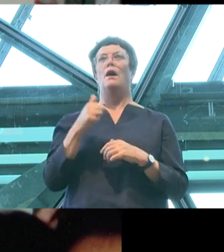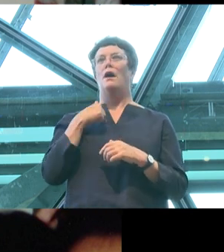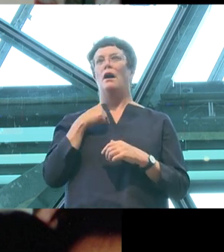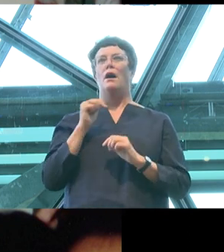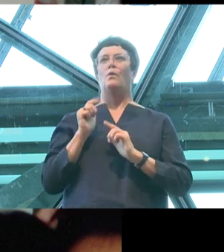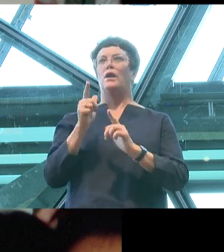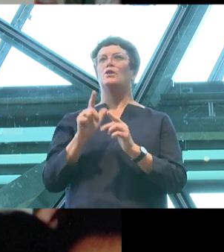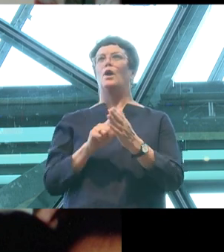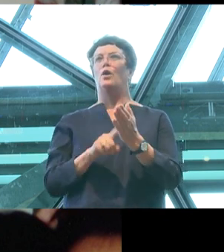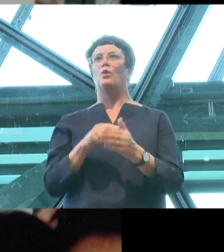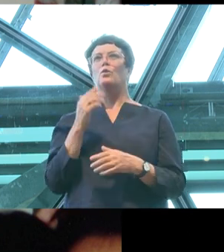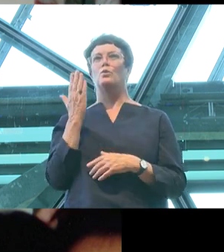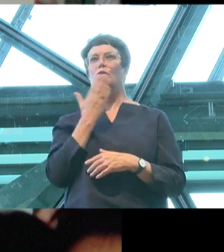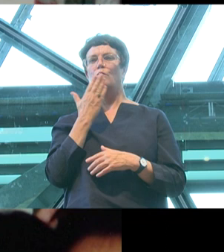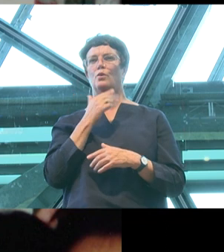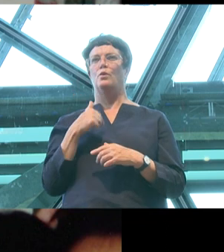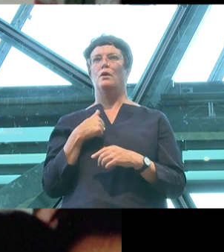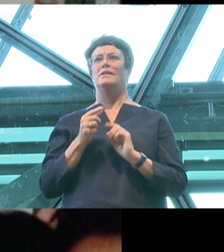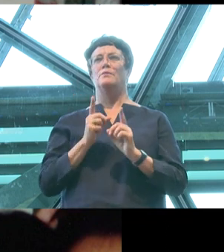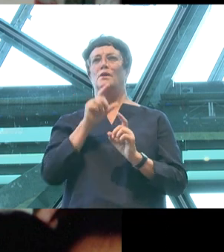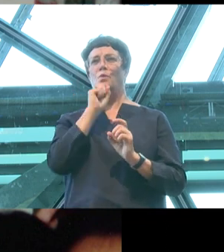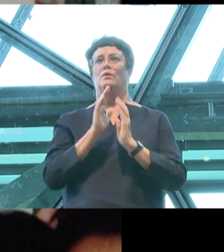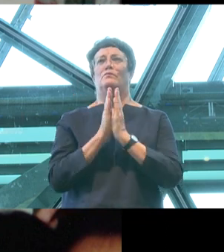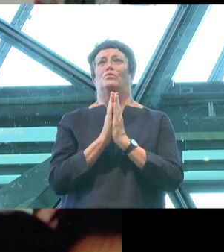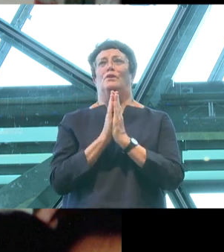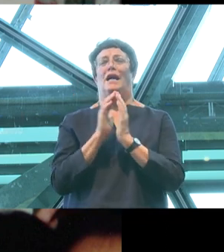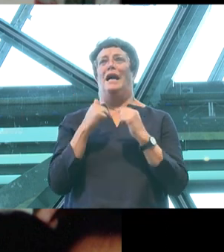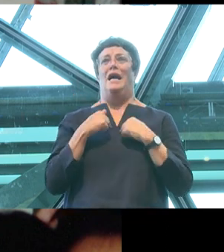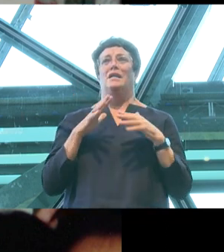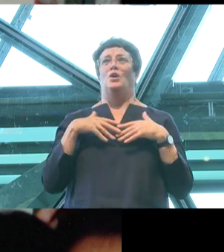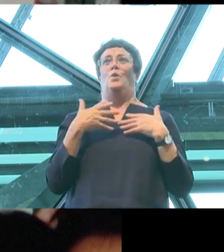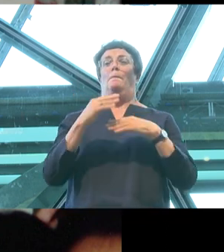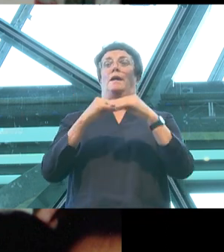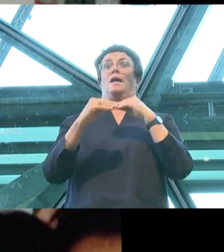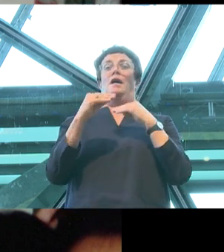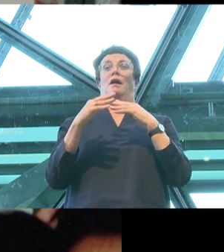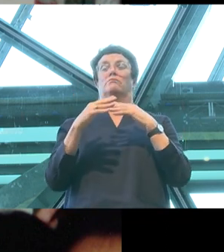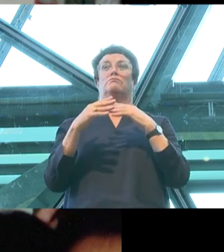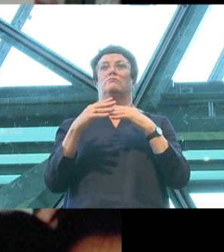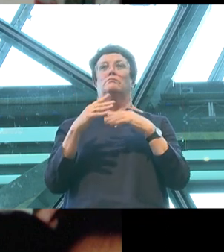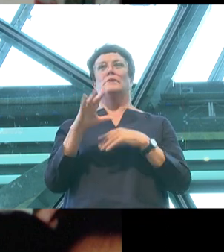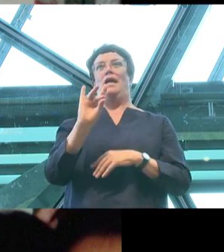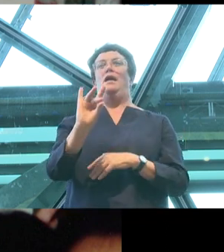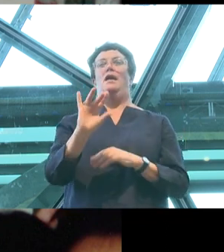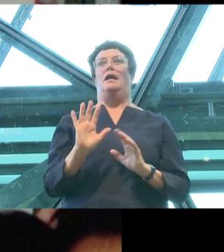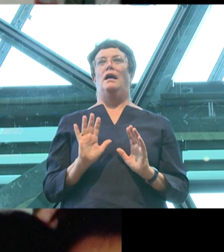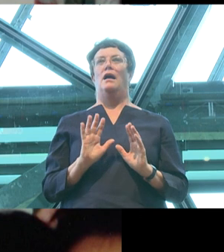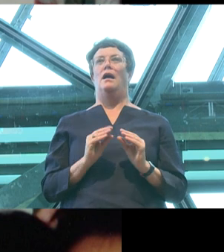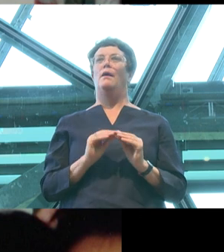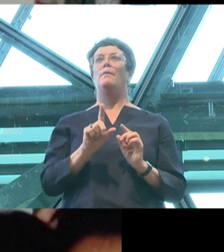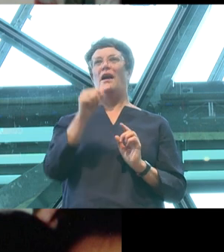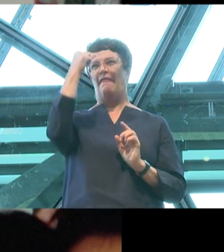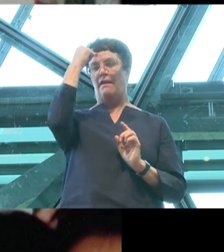times where I prayed as a young kid, terrified that I wouldn't turn out gay. And of course, in retrospect, the only